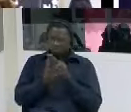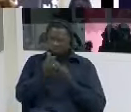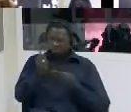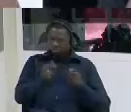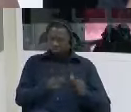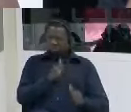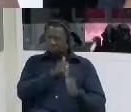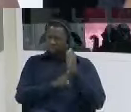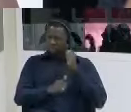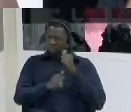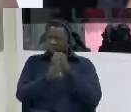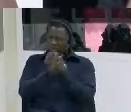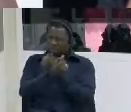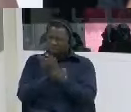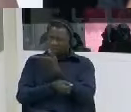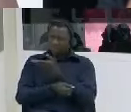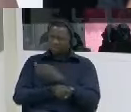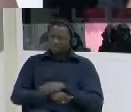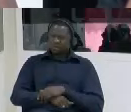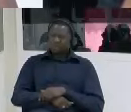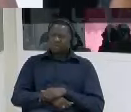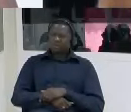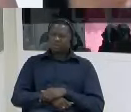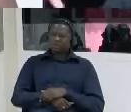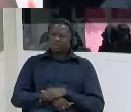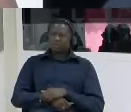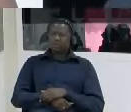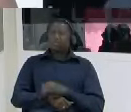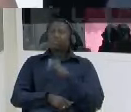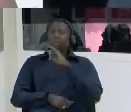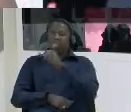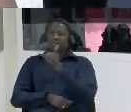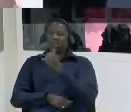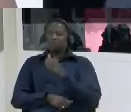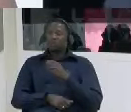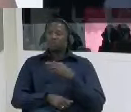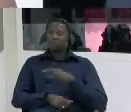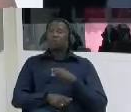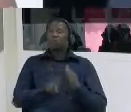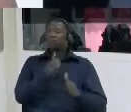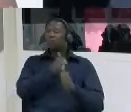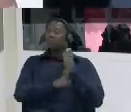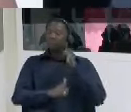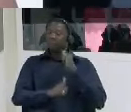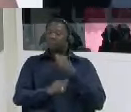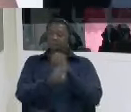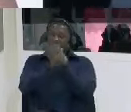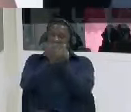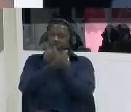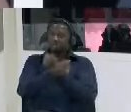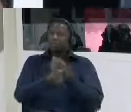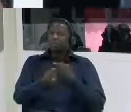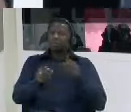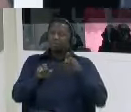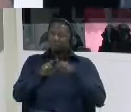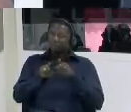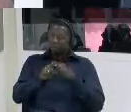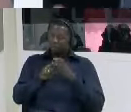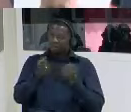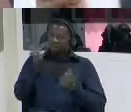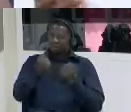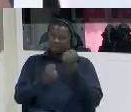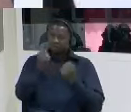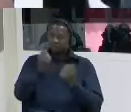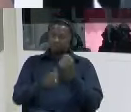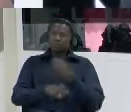we went back in the same car to the nia to the battery prison sorry sorry did you